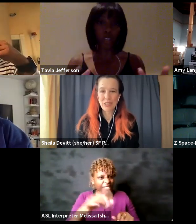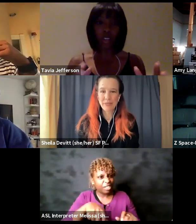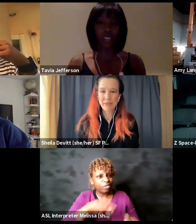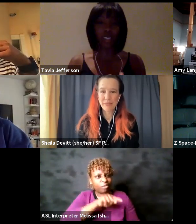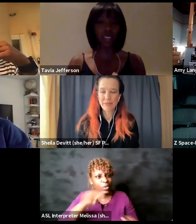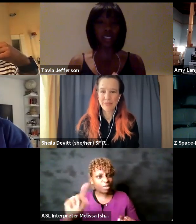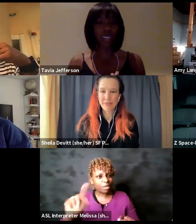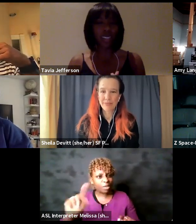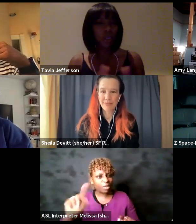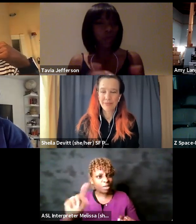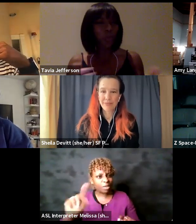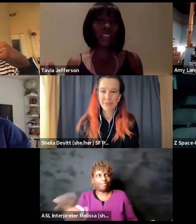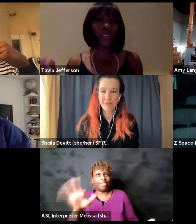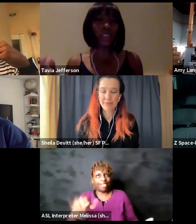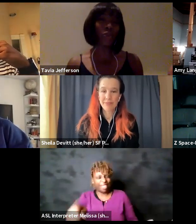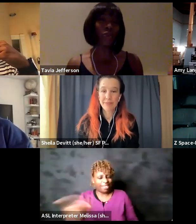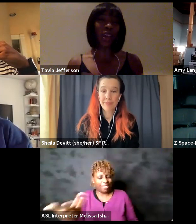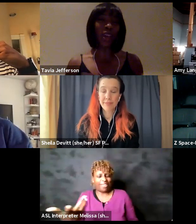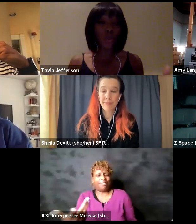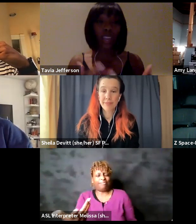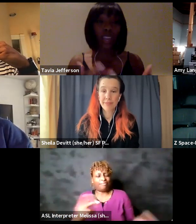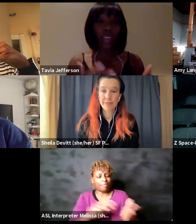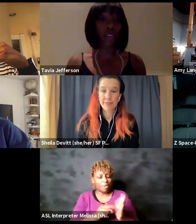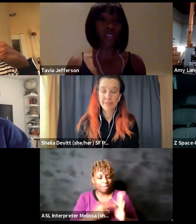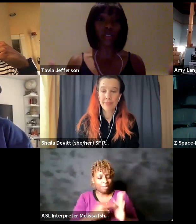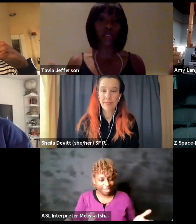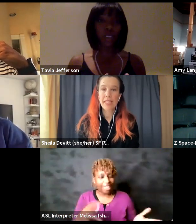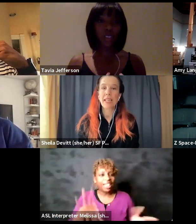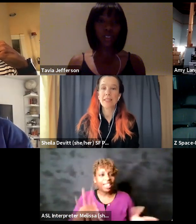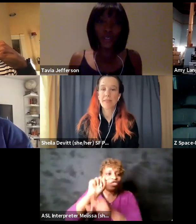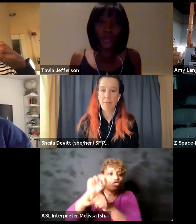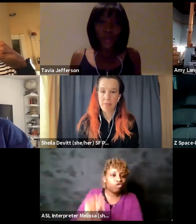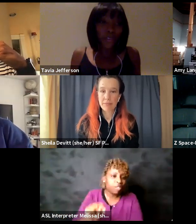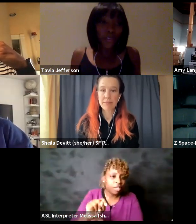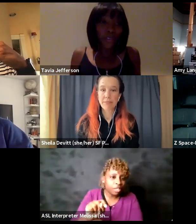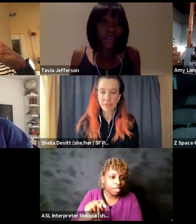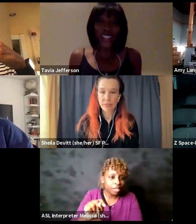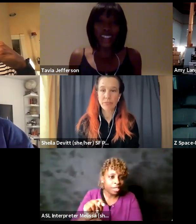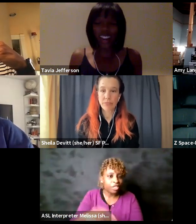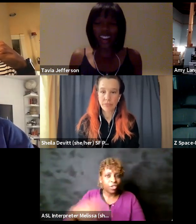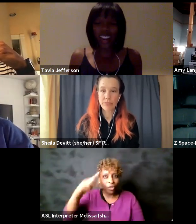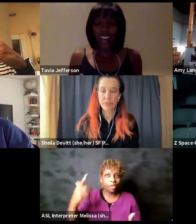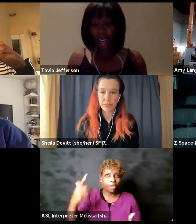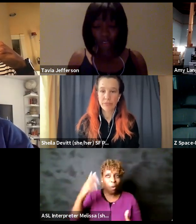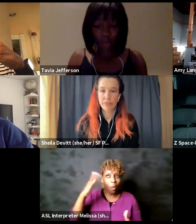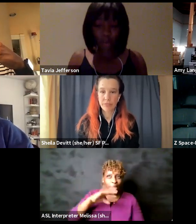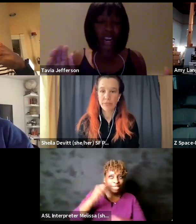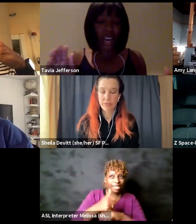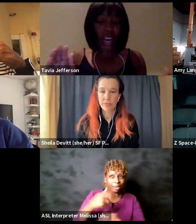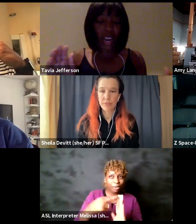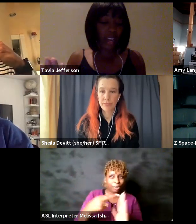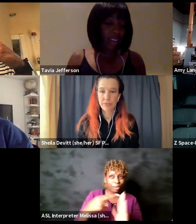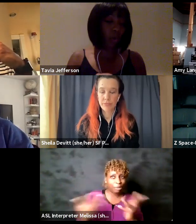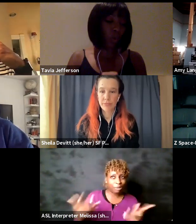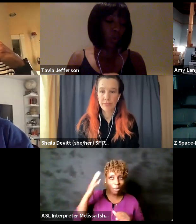talking rituals and all of these things it's like why did we do it this way and it's okay for us to it's okay for us to change it i i